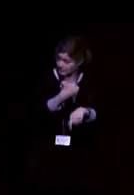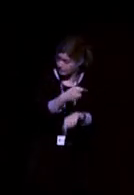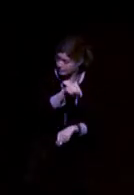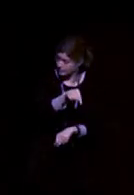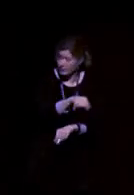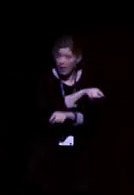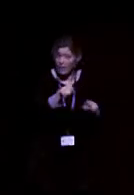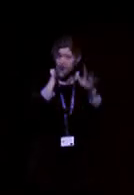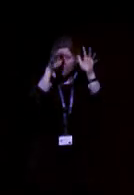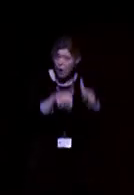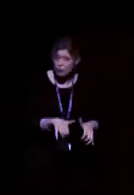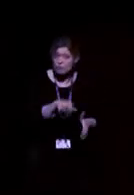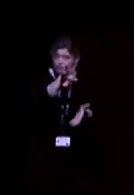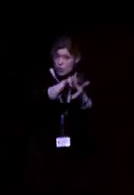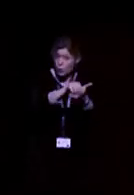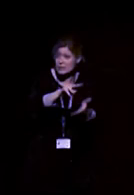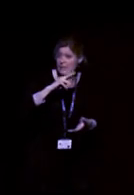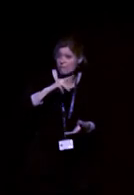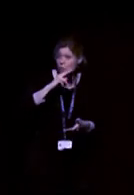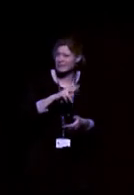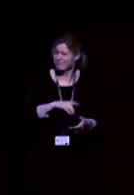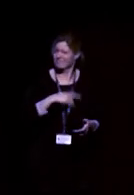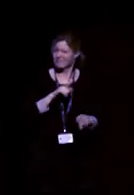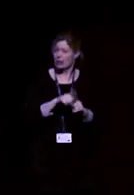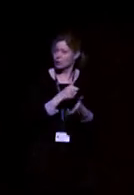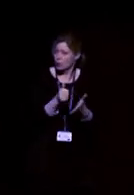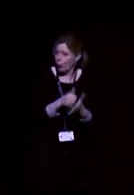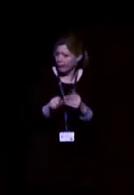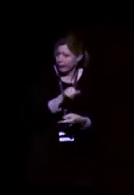they're being recorded? It doesn't feel like an ordinary situation.